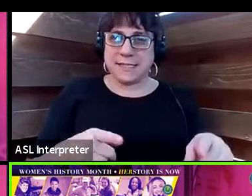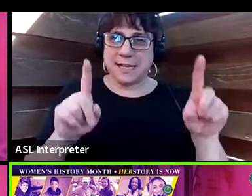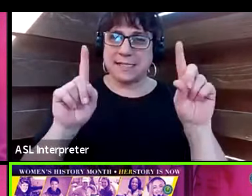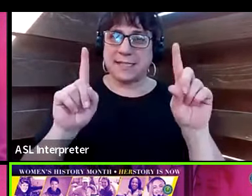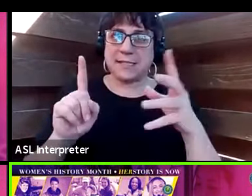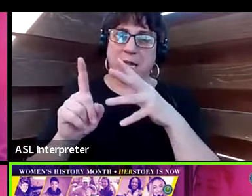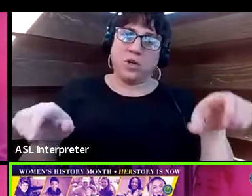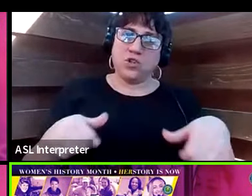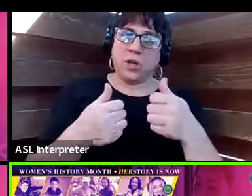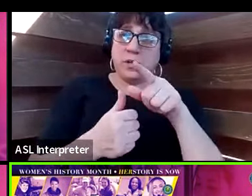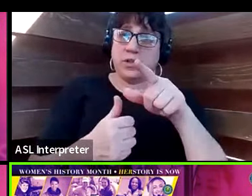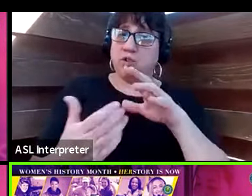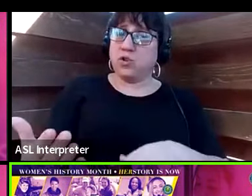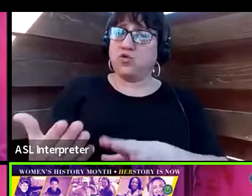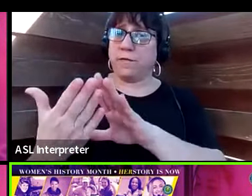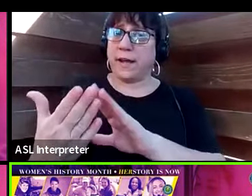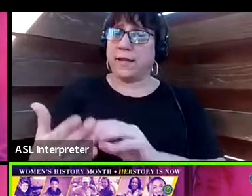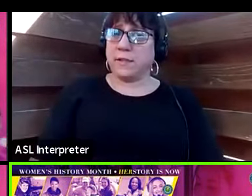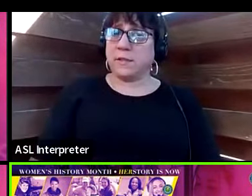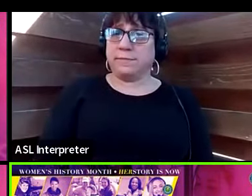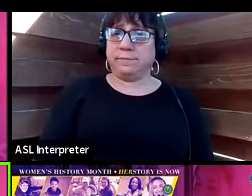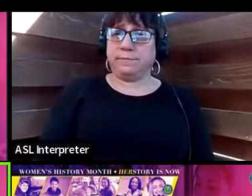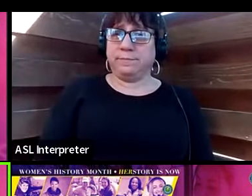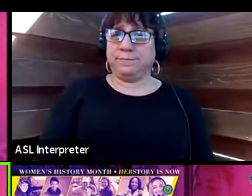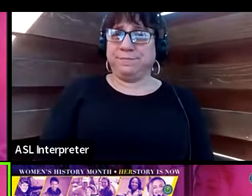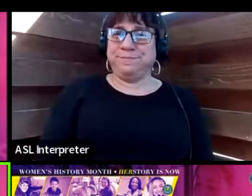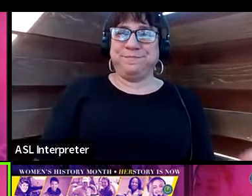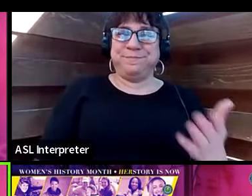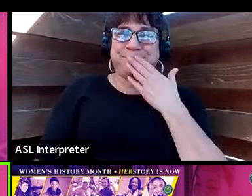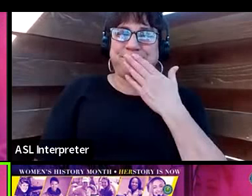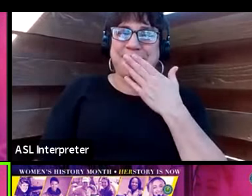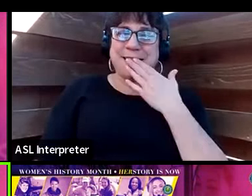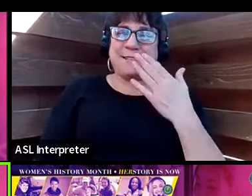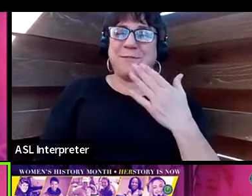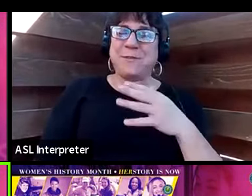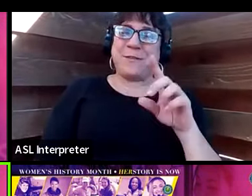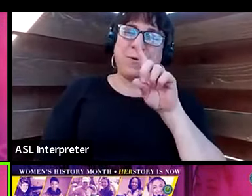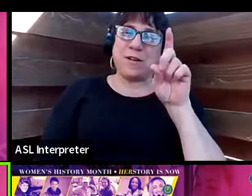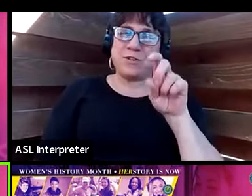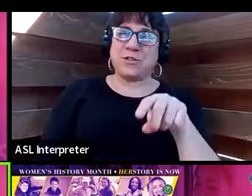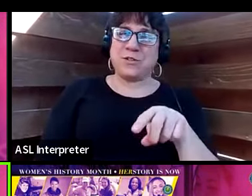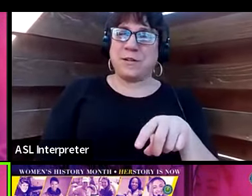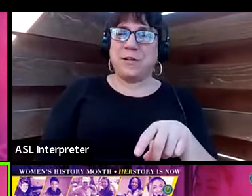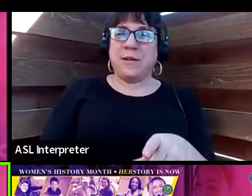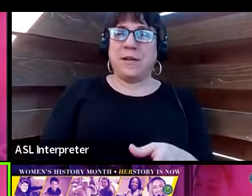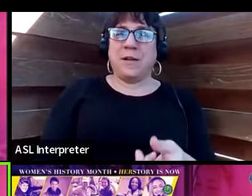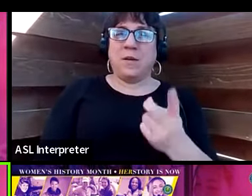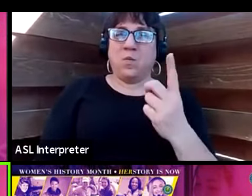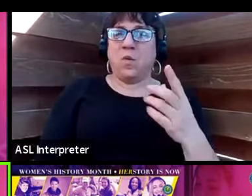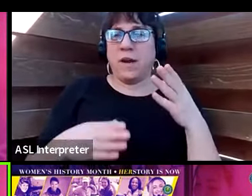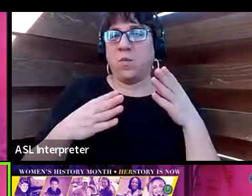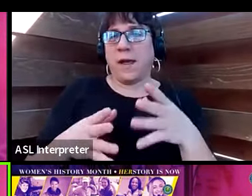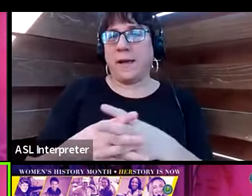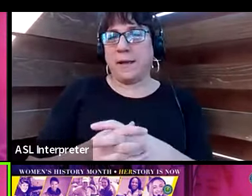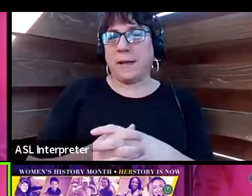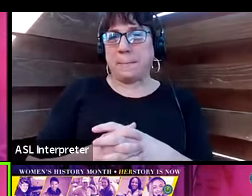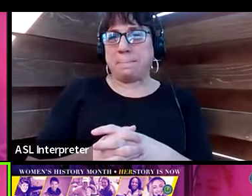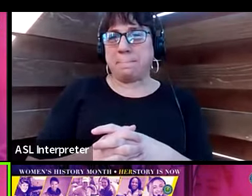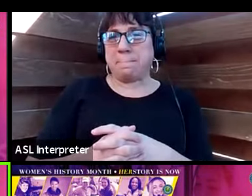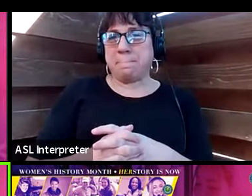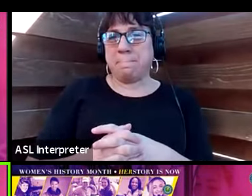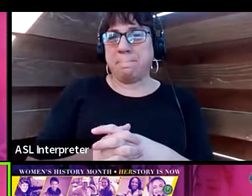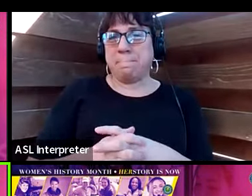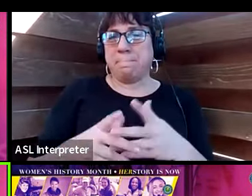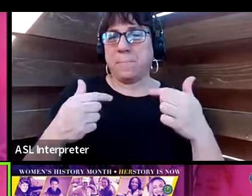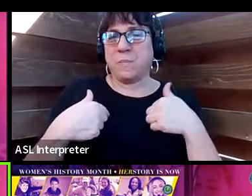and challenges that you've faced? Yeah. Thanks for the question, Abby. So, one way is that I have